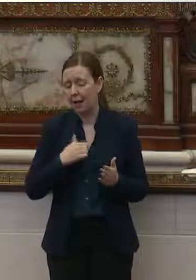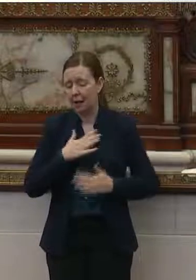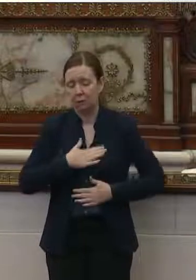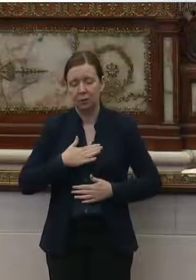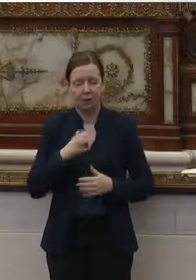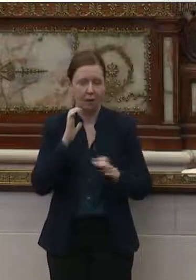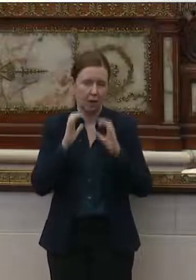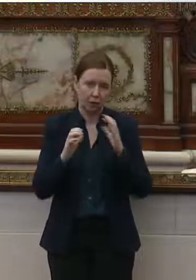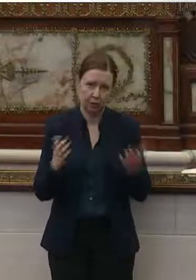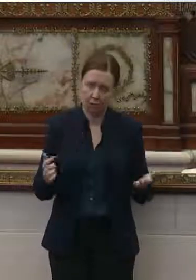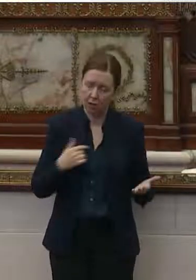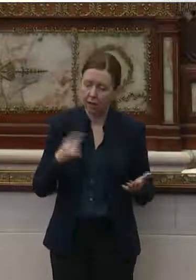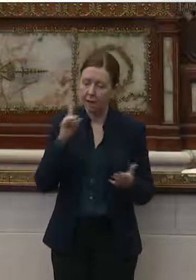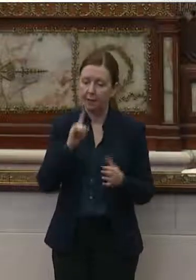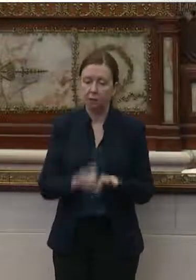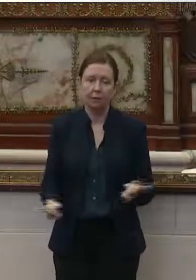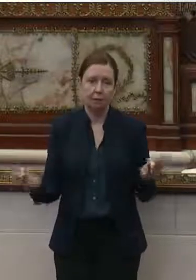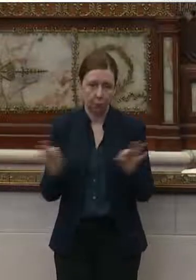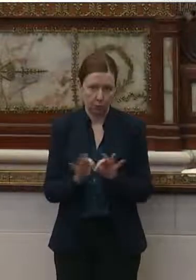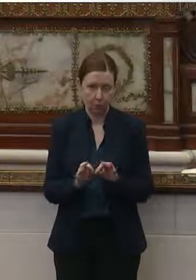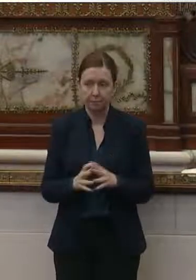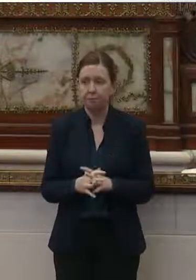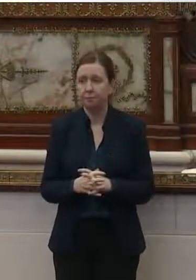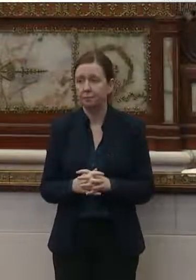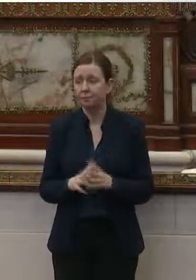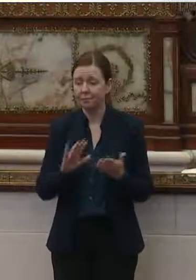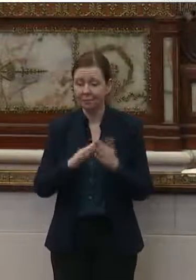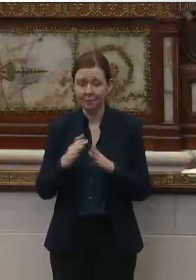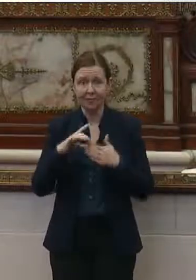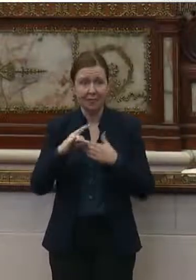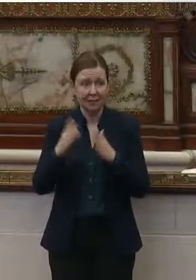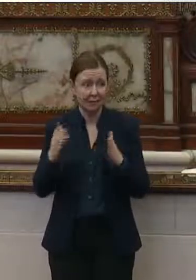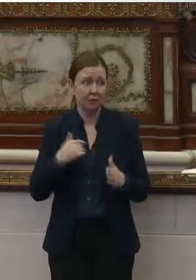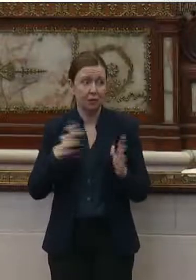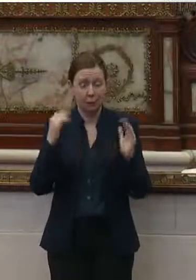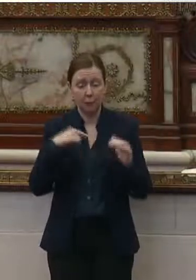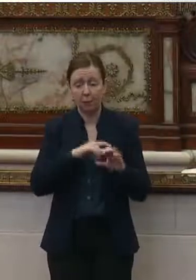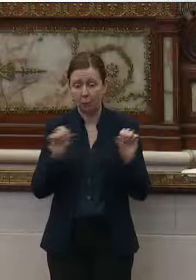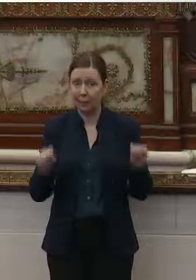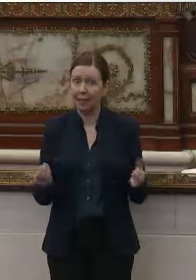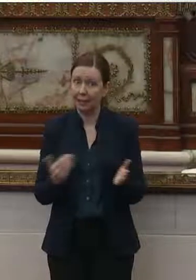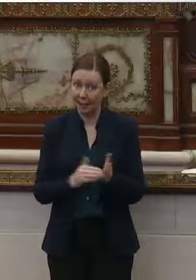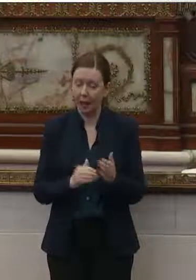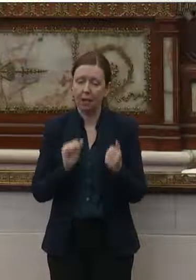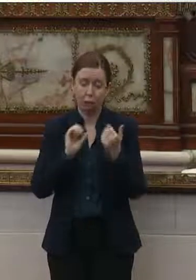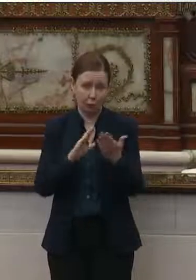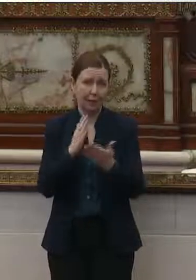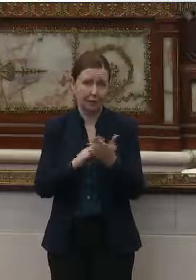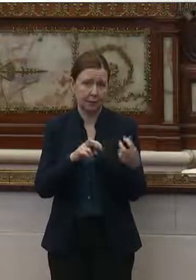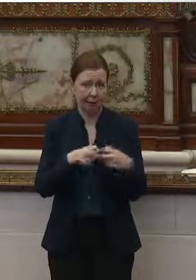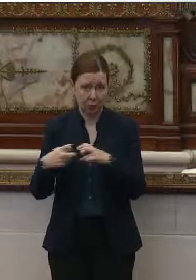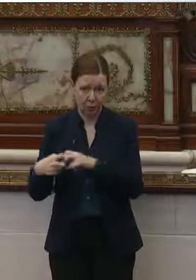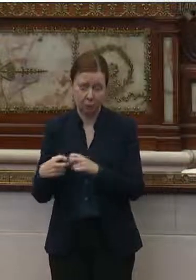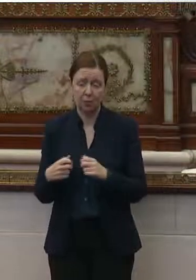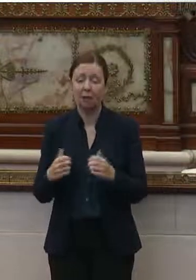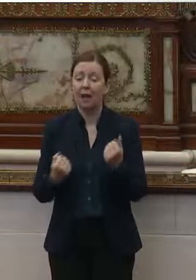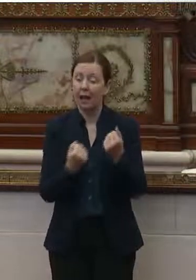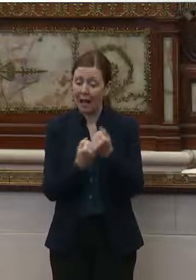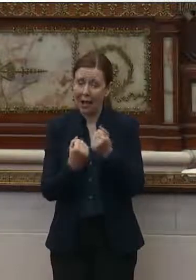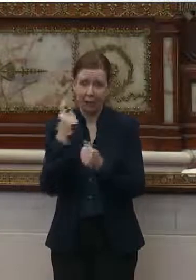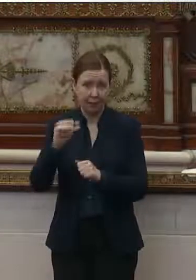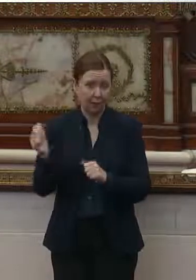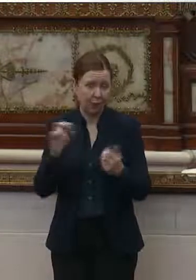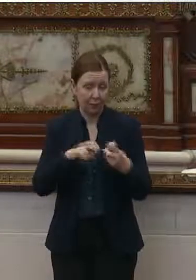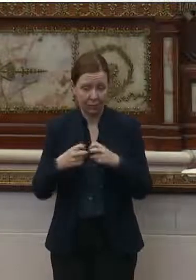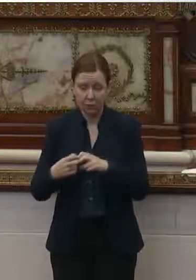this conversation. I think it's really important. And as city leaders, I'm hoping that we can, again, address some of the issues, advocate for other